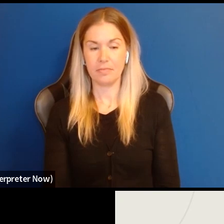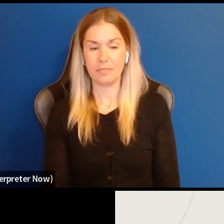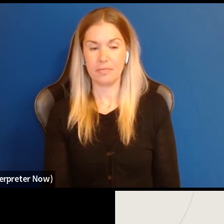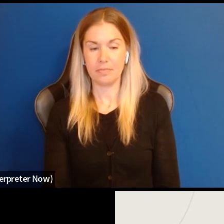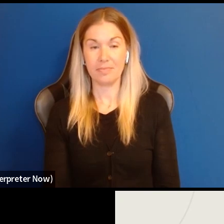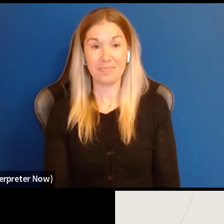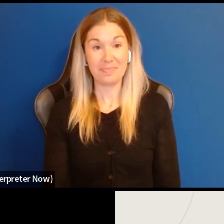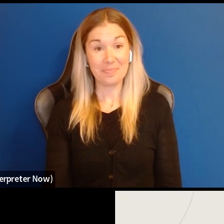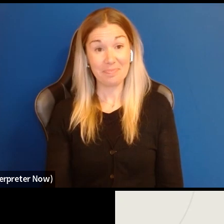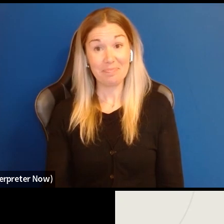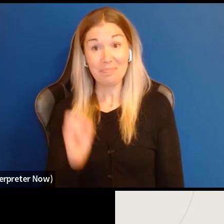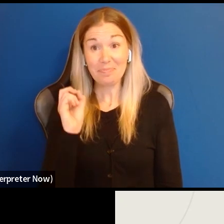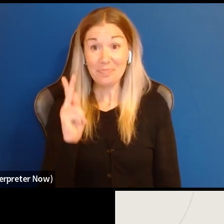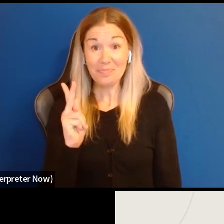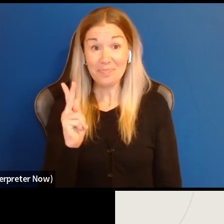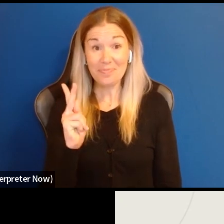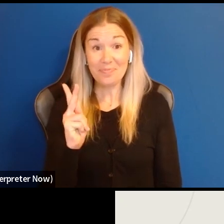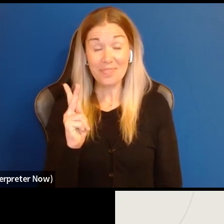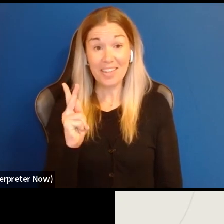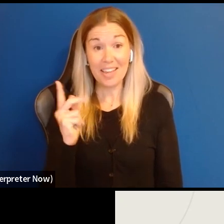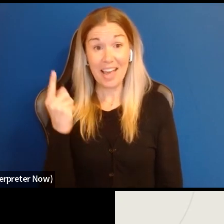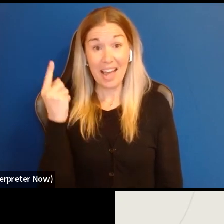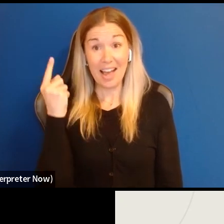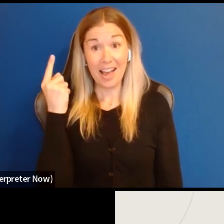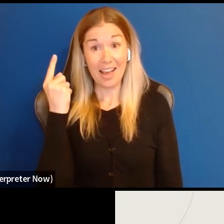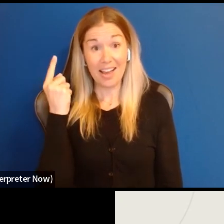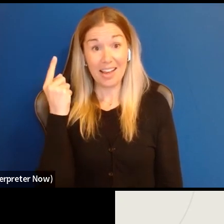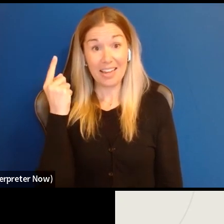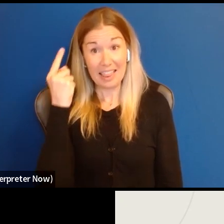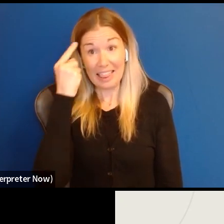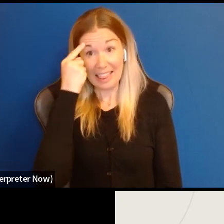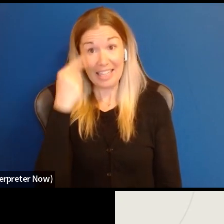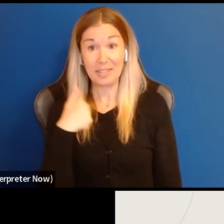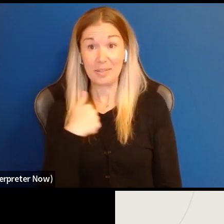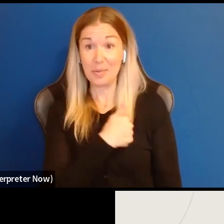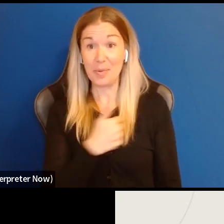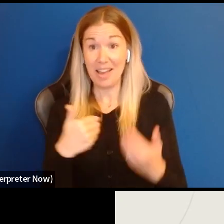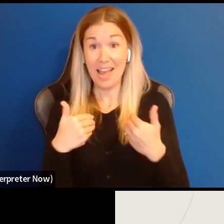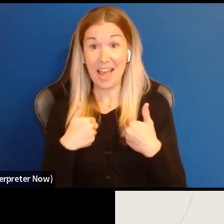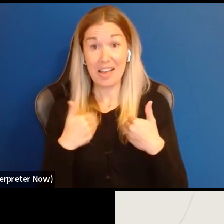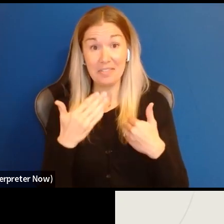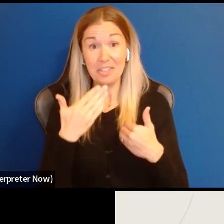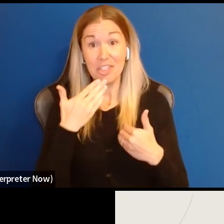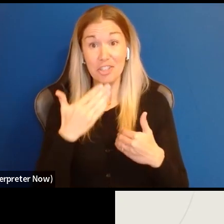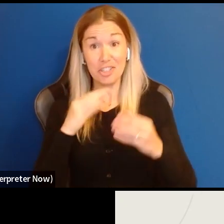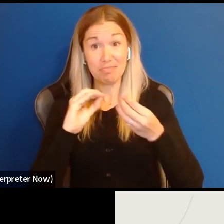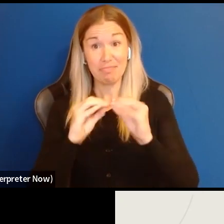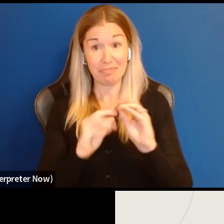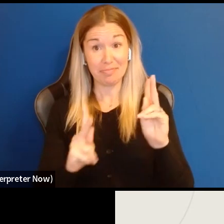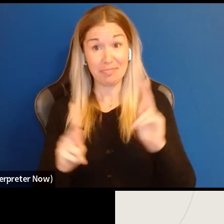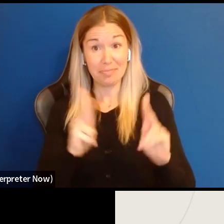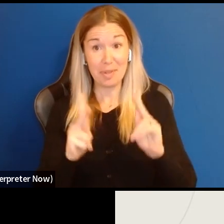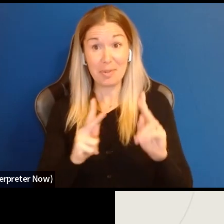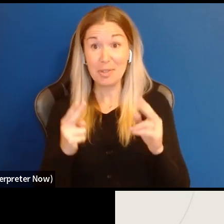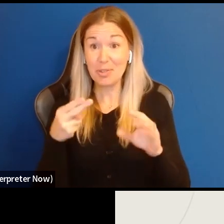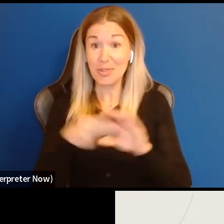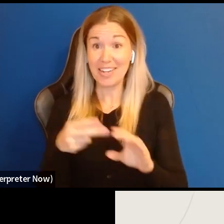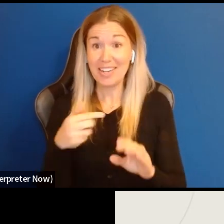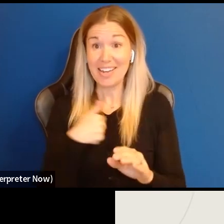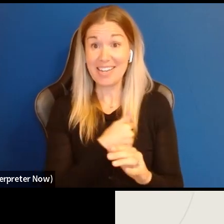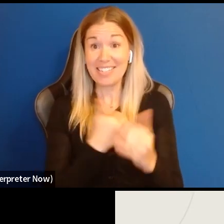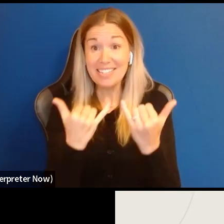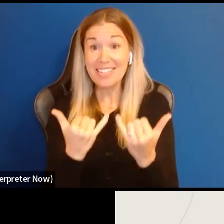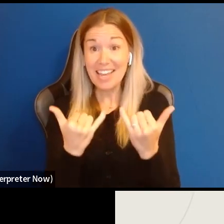Hey, I think this is, we have a good group of folks joining us today, so we will get